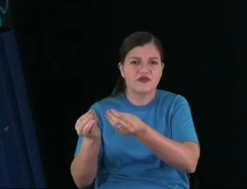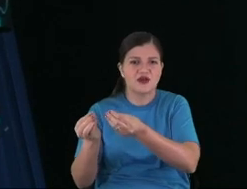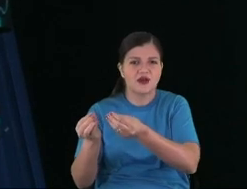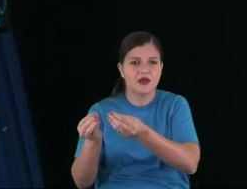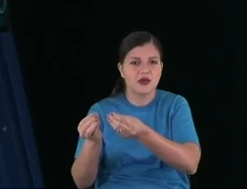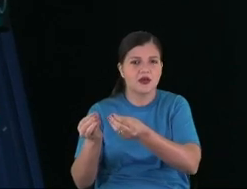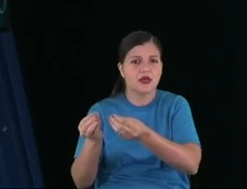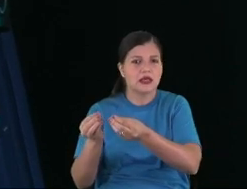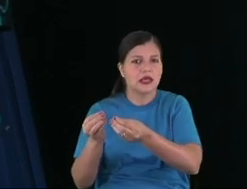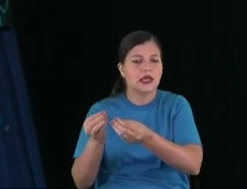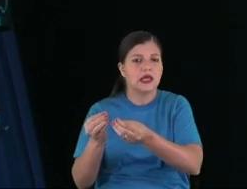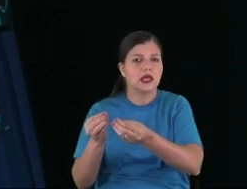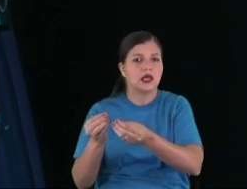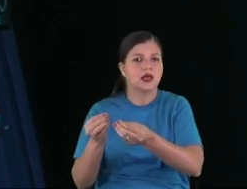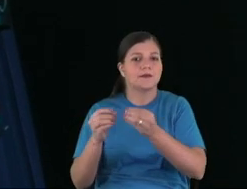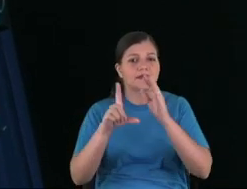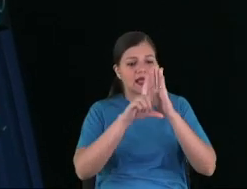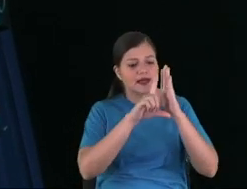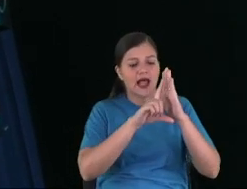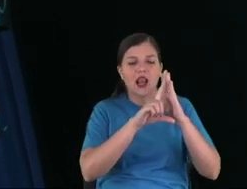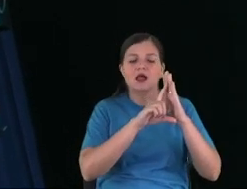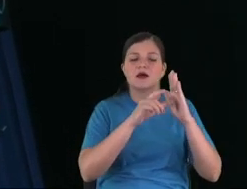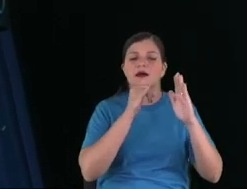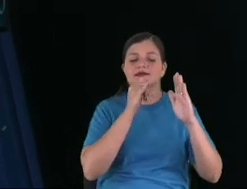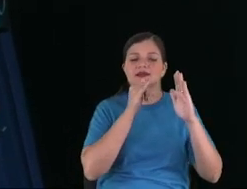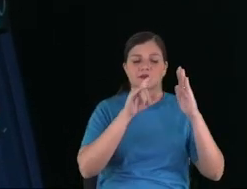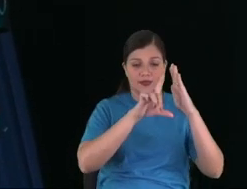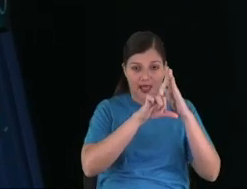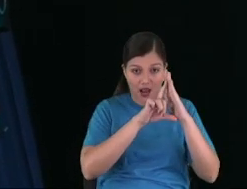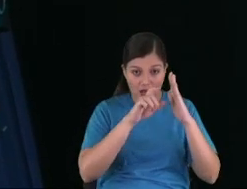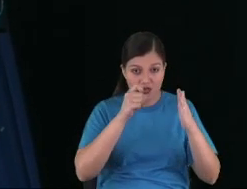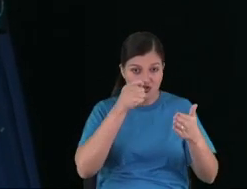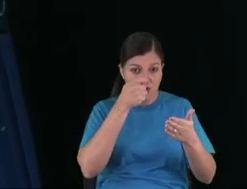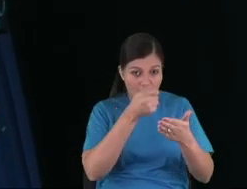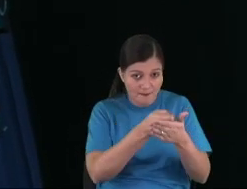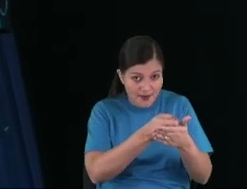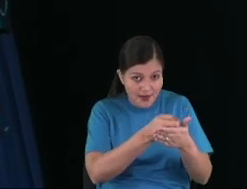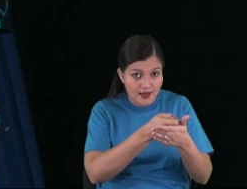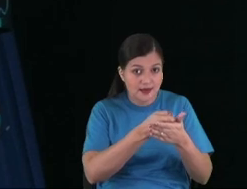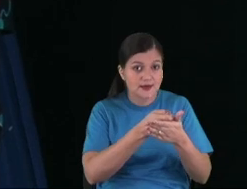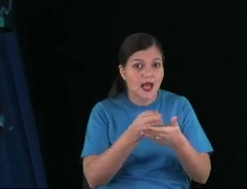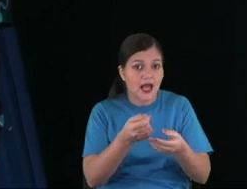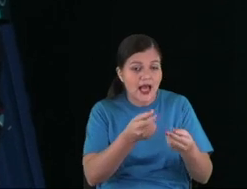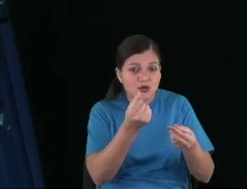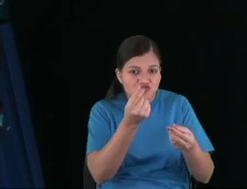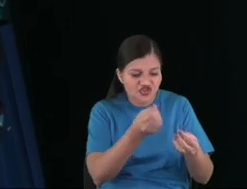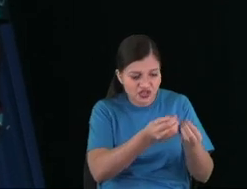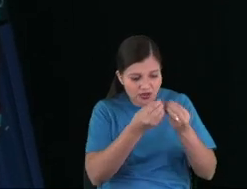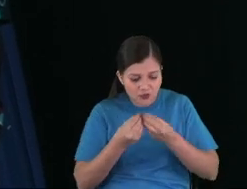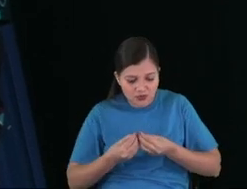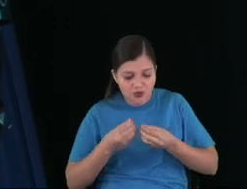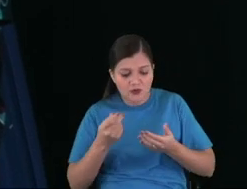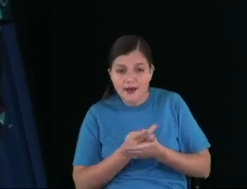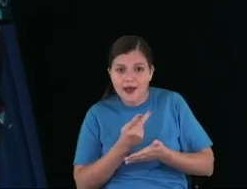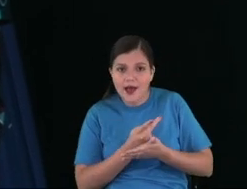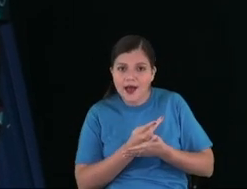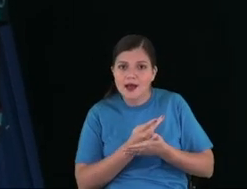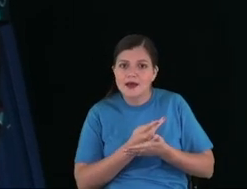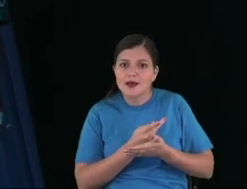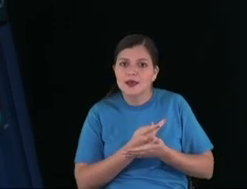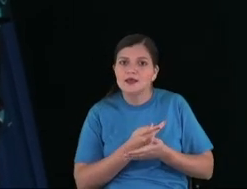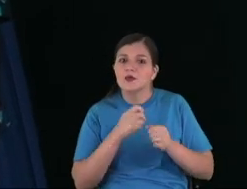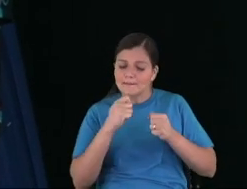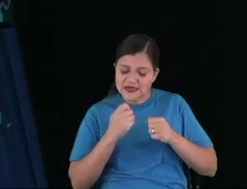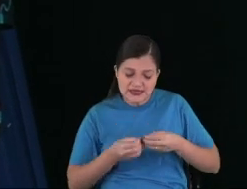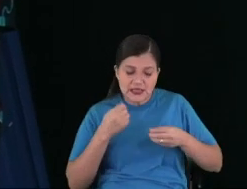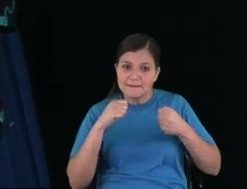Don't be a bad, smart guy. Teach them. to be honest, when someone has some nickels,